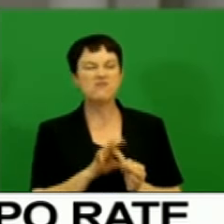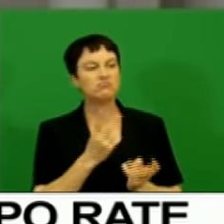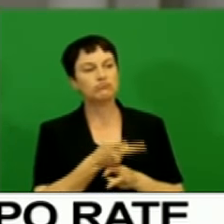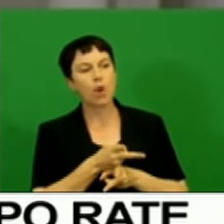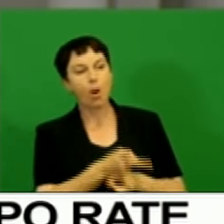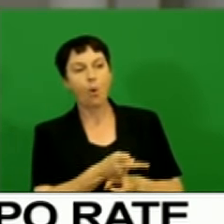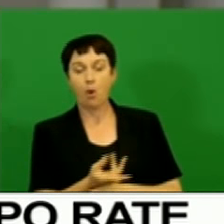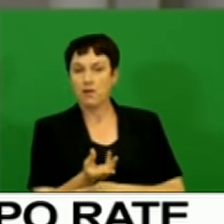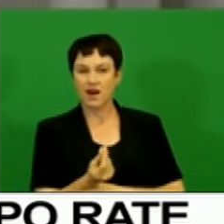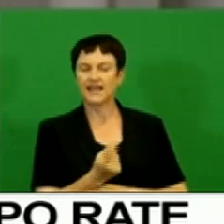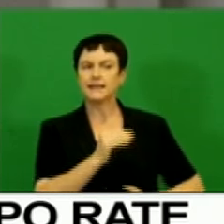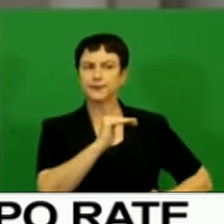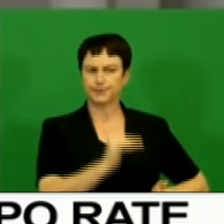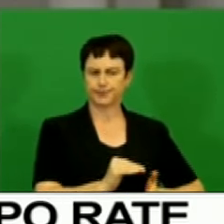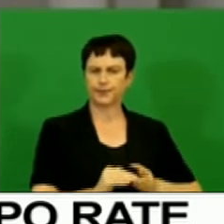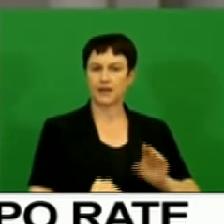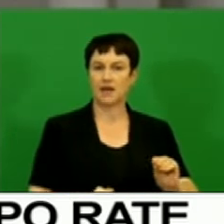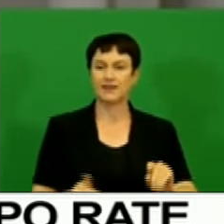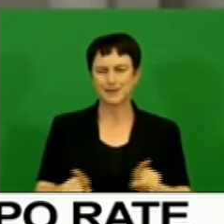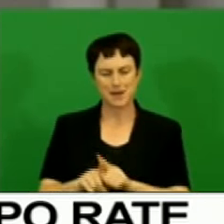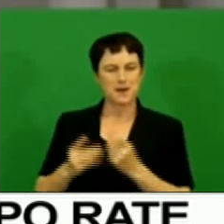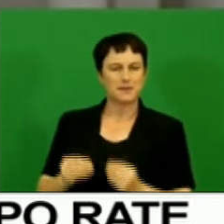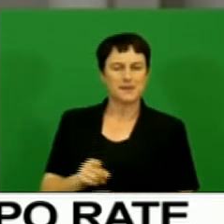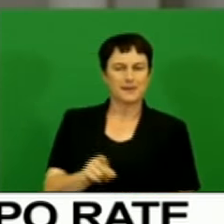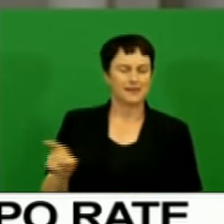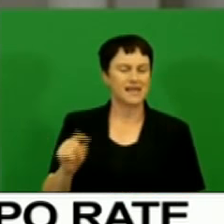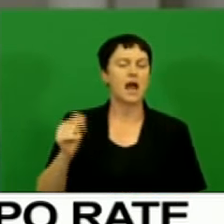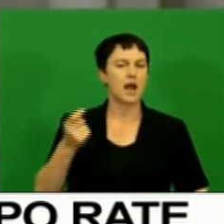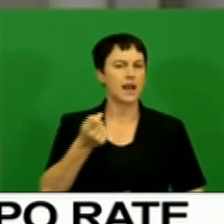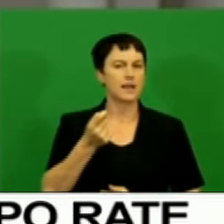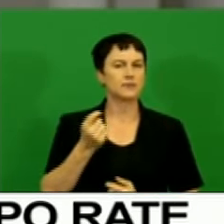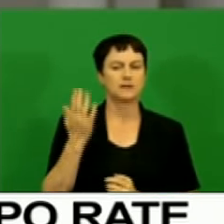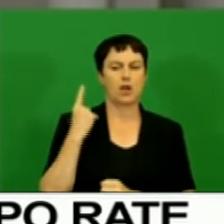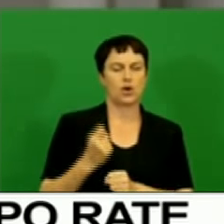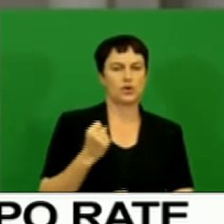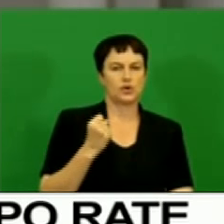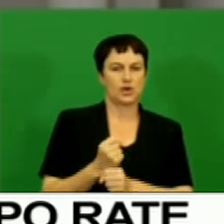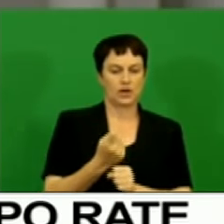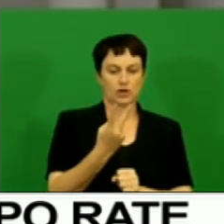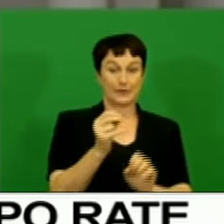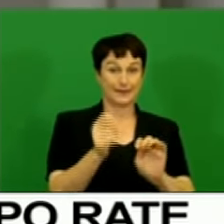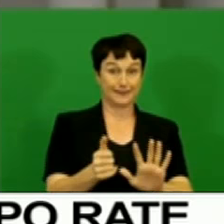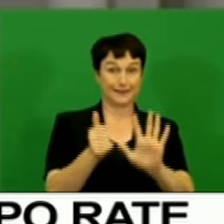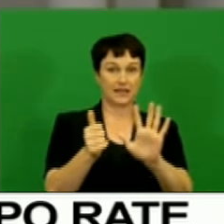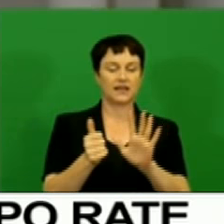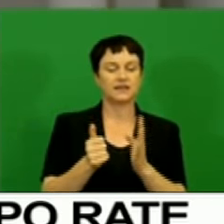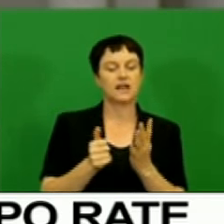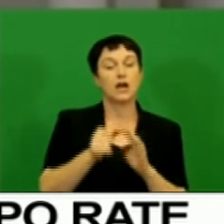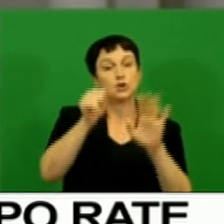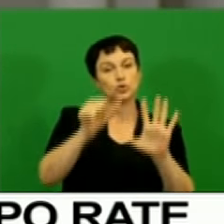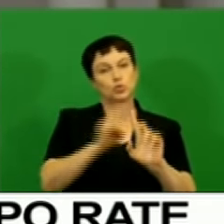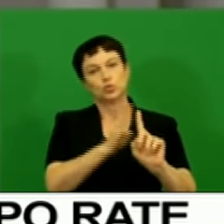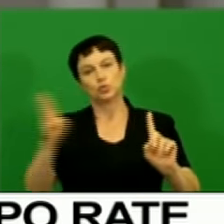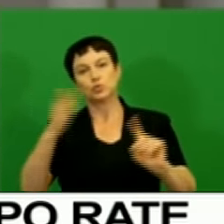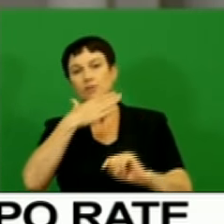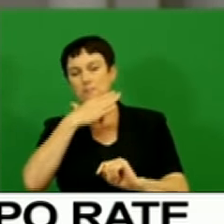that to the corporate sector also moderated in the second half of 2016. The